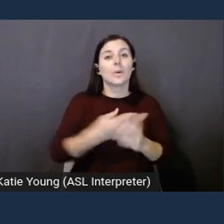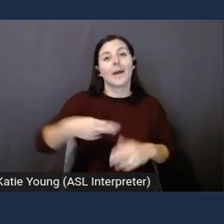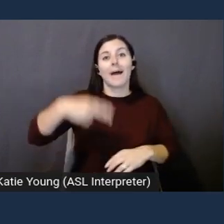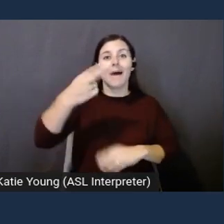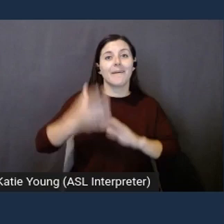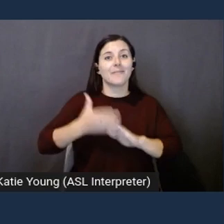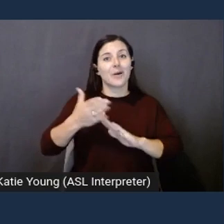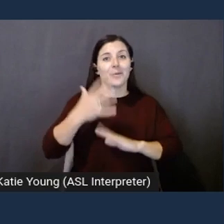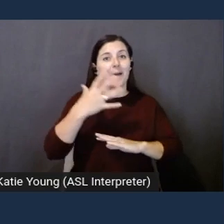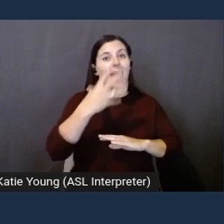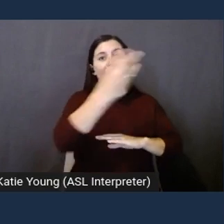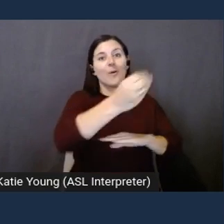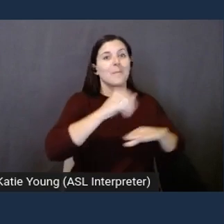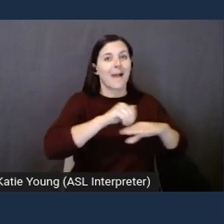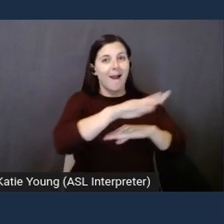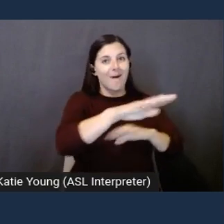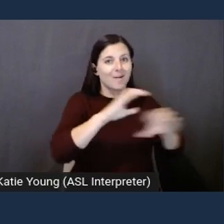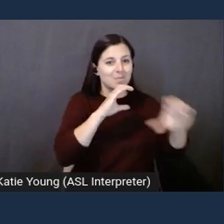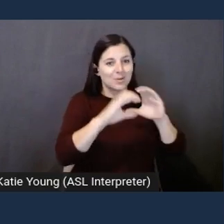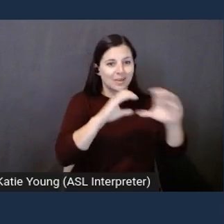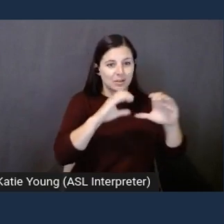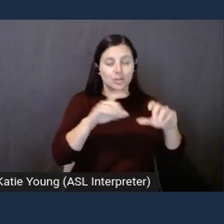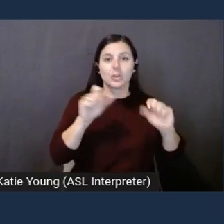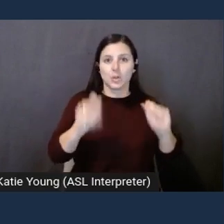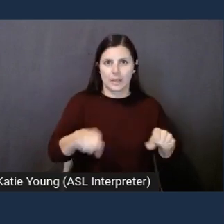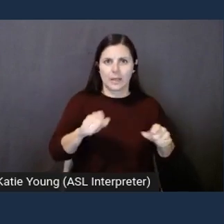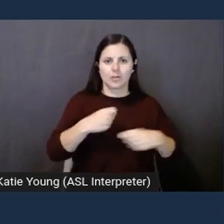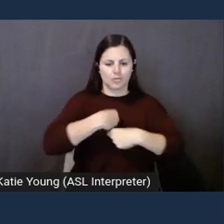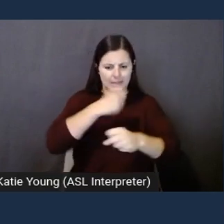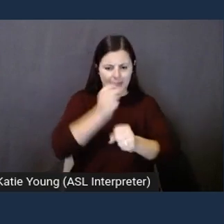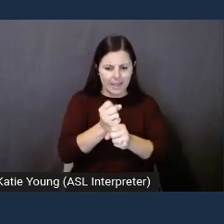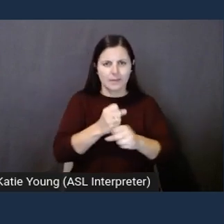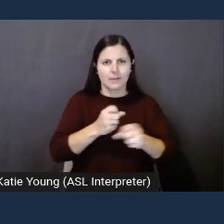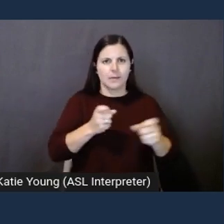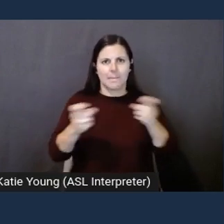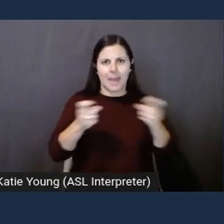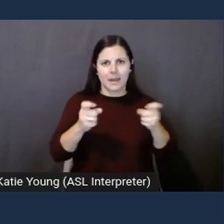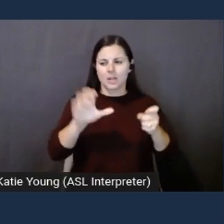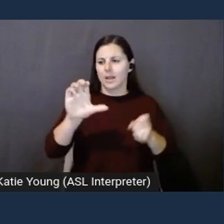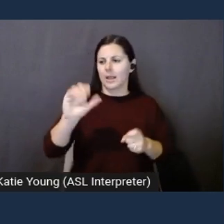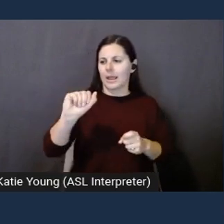This is where you can create and manage campaigns within Connect.